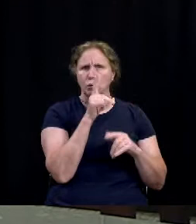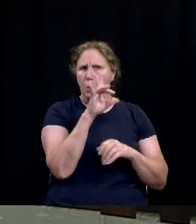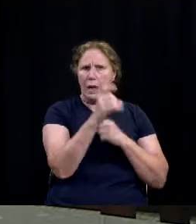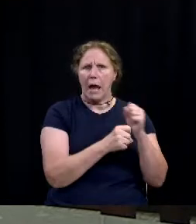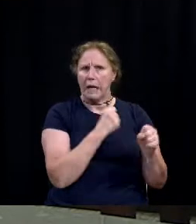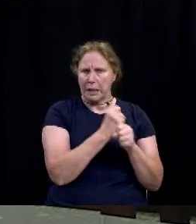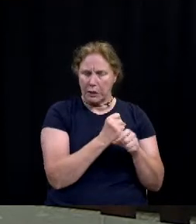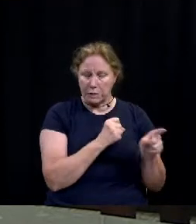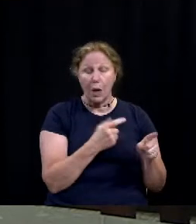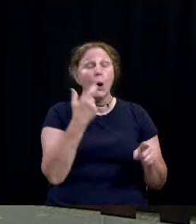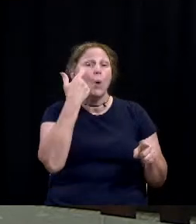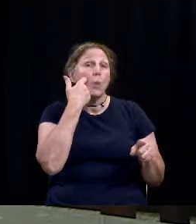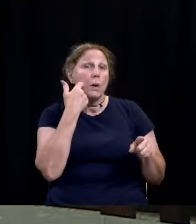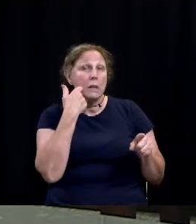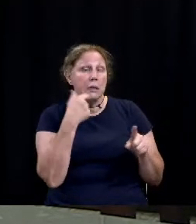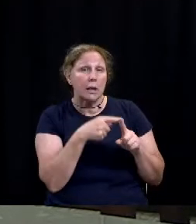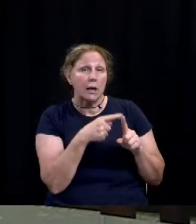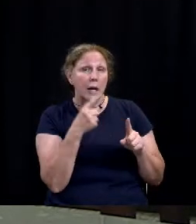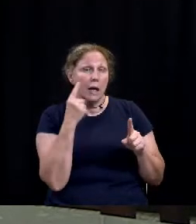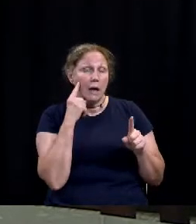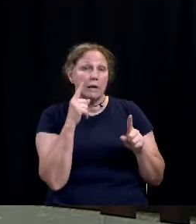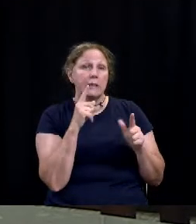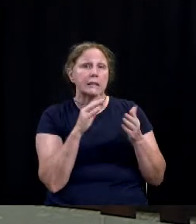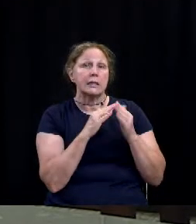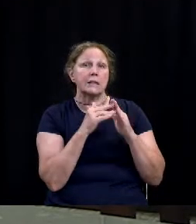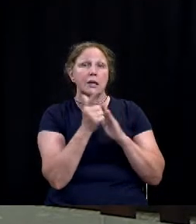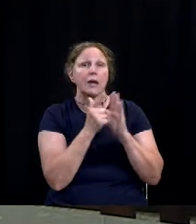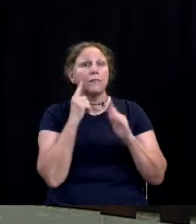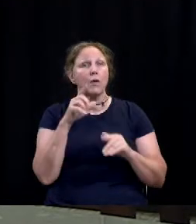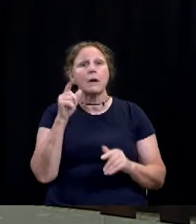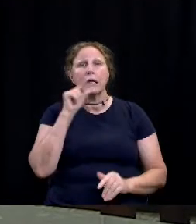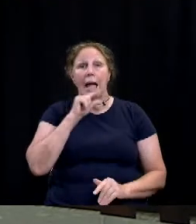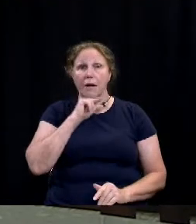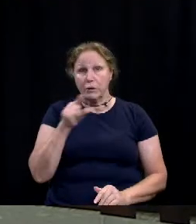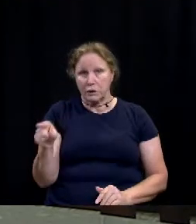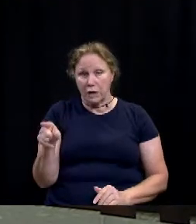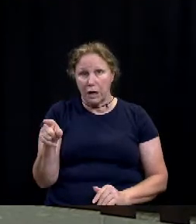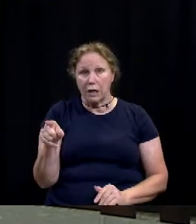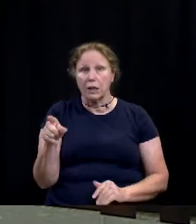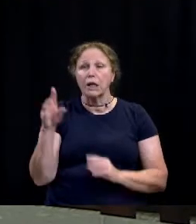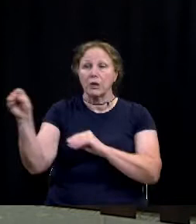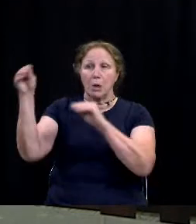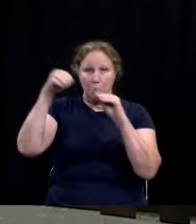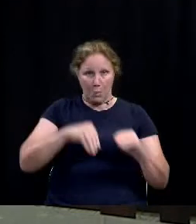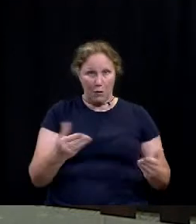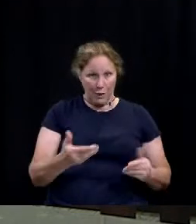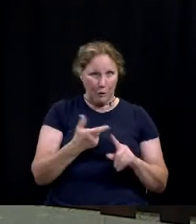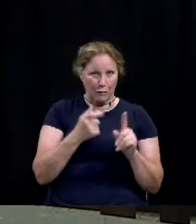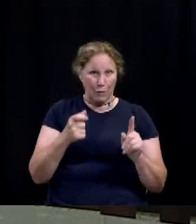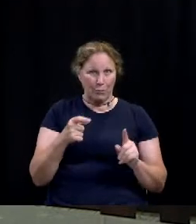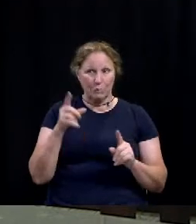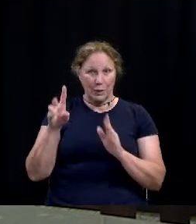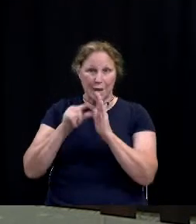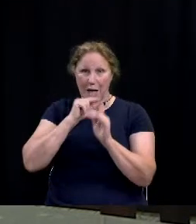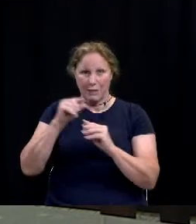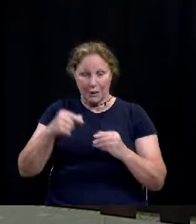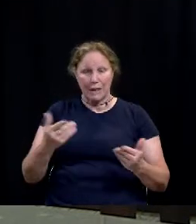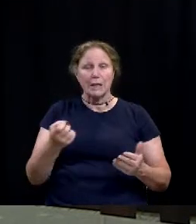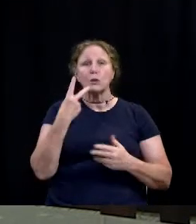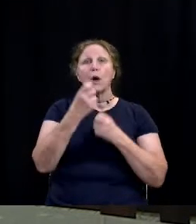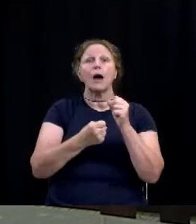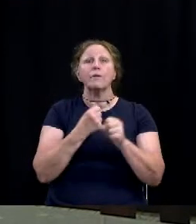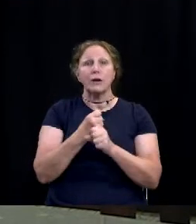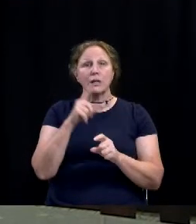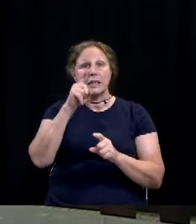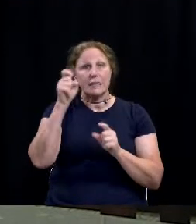most recently as an Assistant City Attorney for the City of Galveston. So she's moved to Waco from Galveston. And she spent 12 years in the Texas